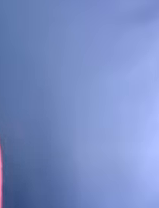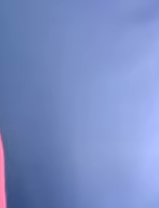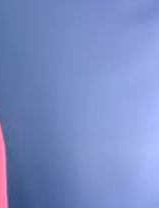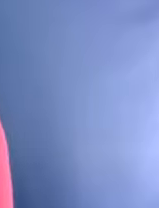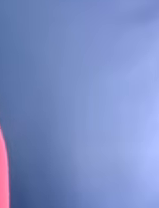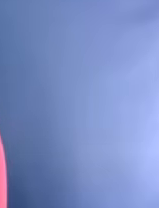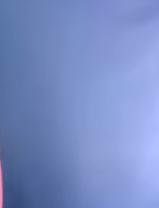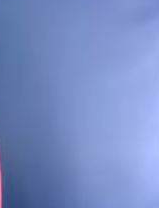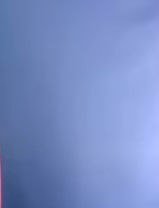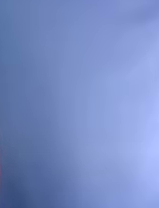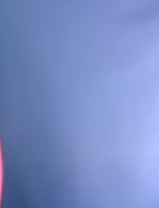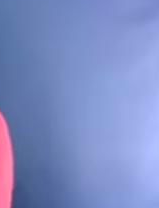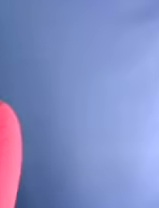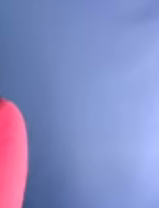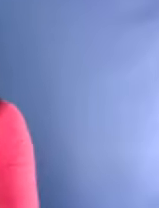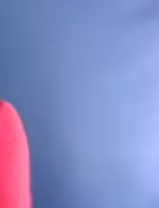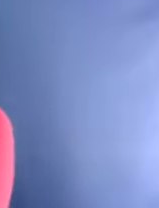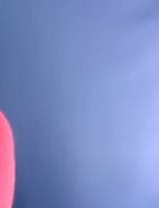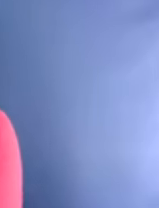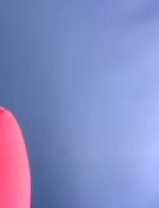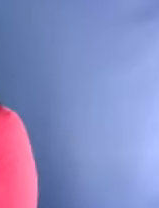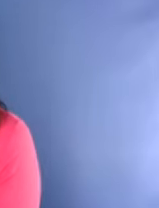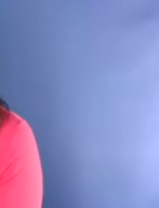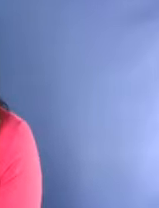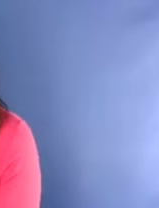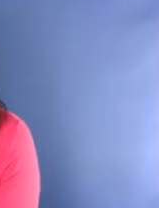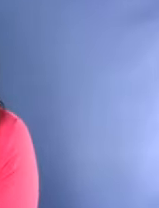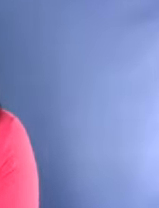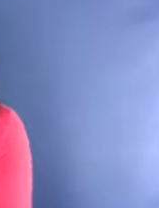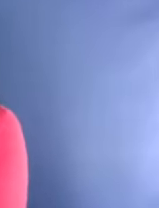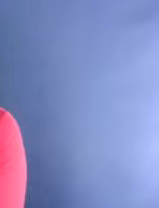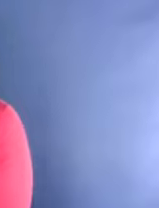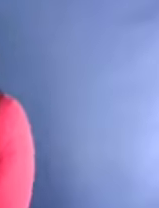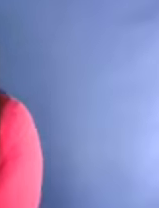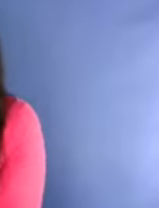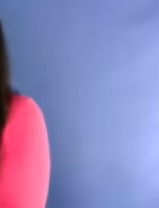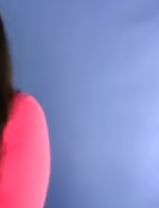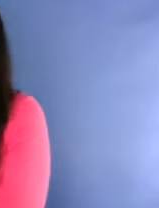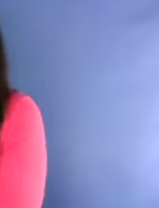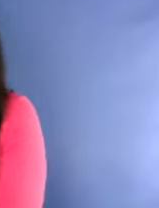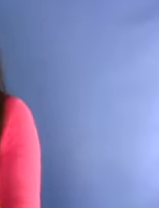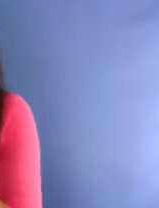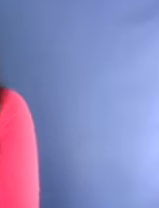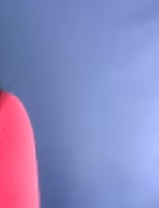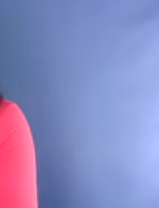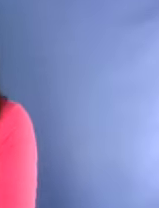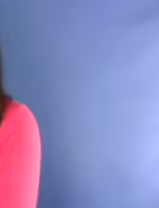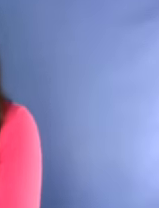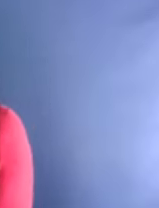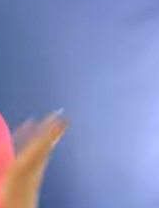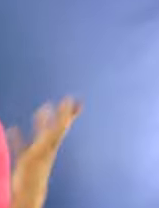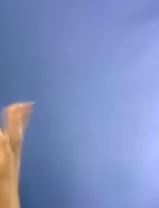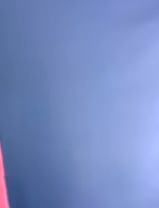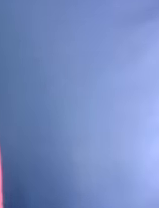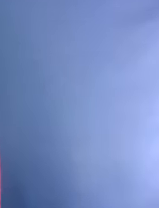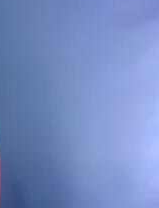often missed out, sadly, often chronically, underfunded or completely ignored in the Vogue sector and